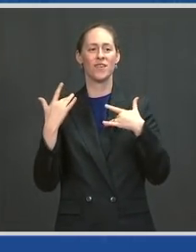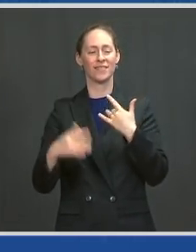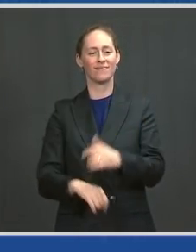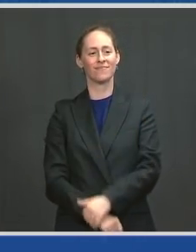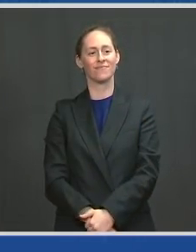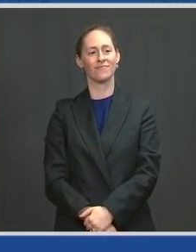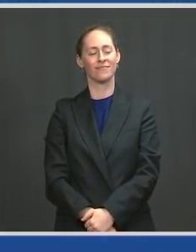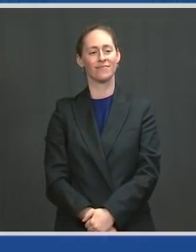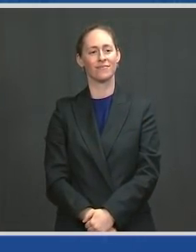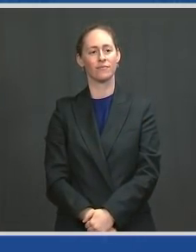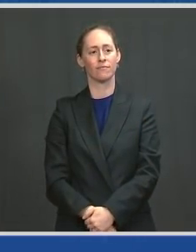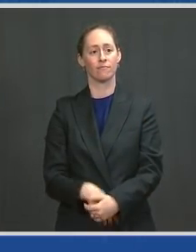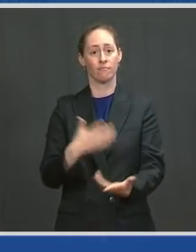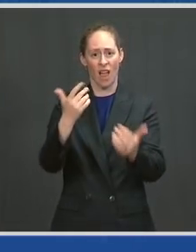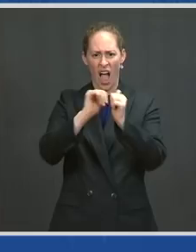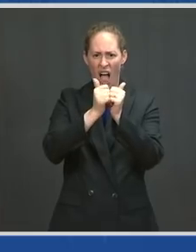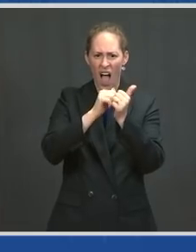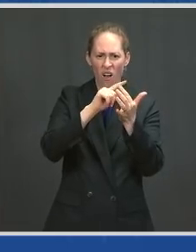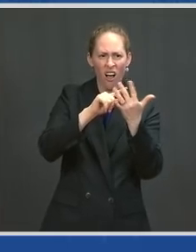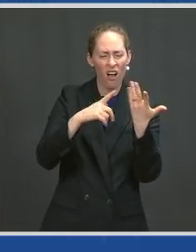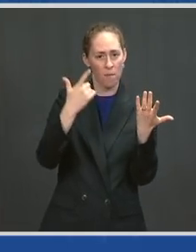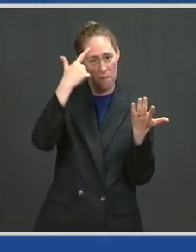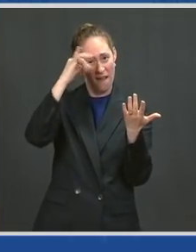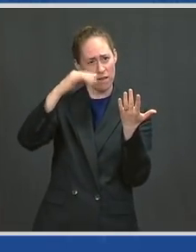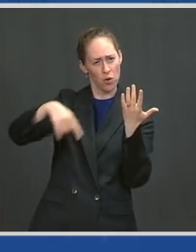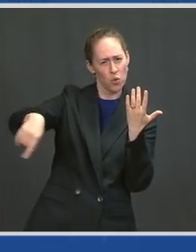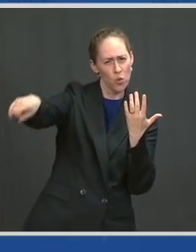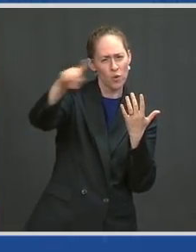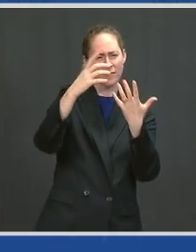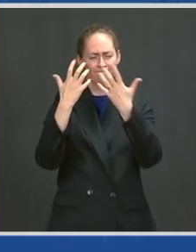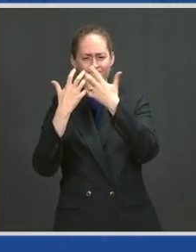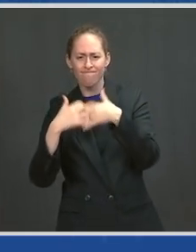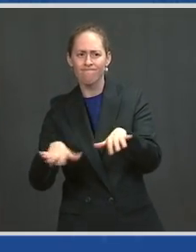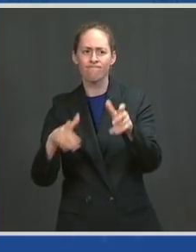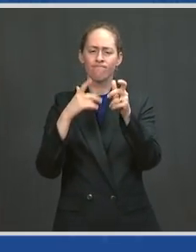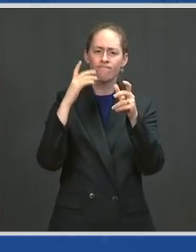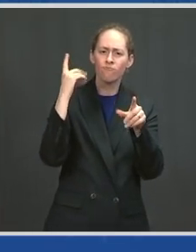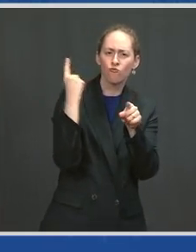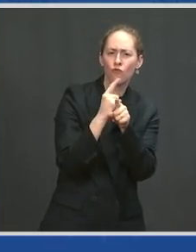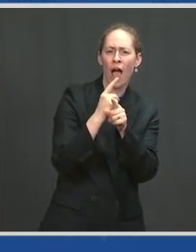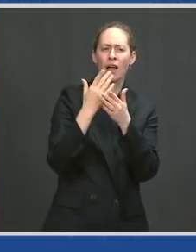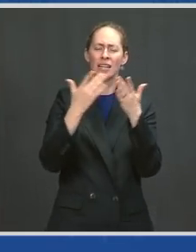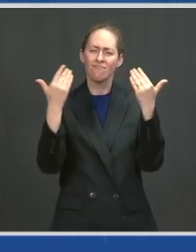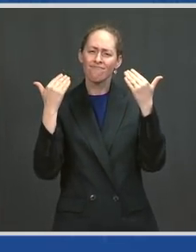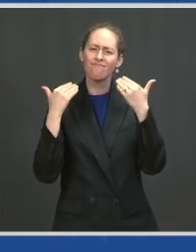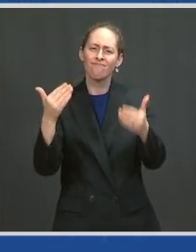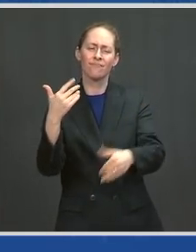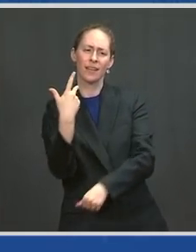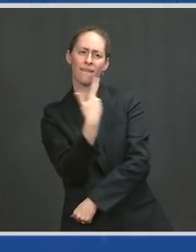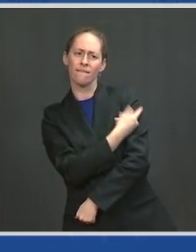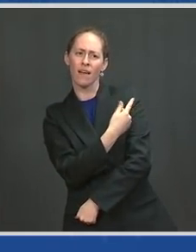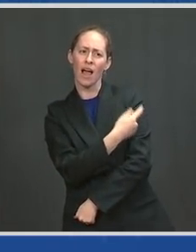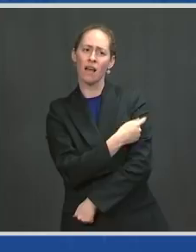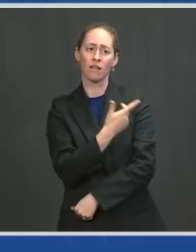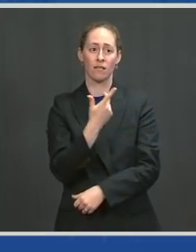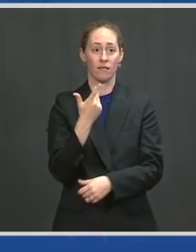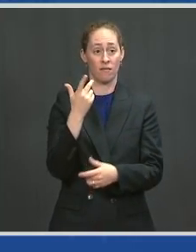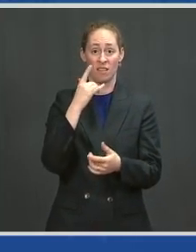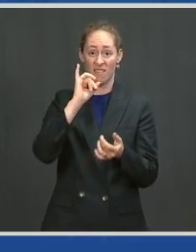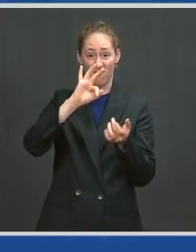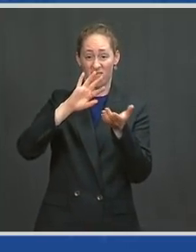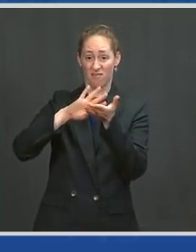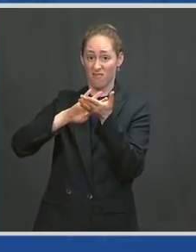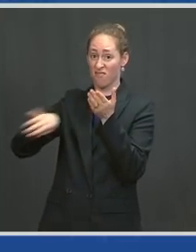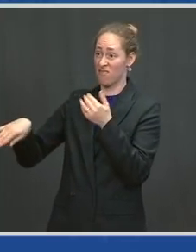and getting vaccinated. And it definitely wouldn't have happened without the strong leadership behind our president, Mr. Biden.